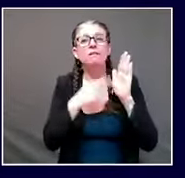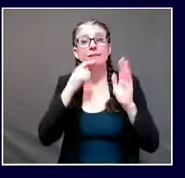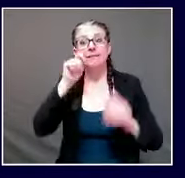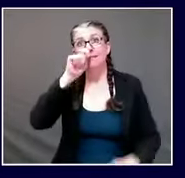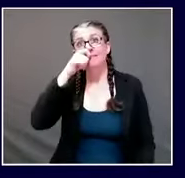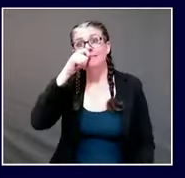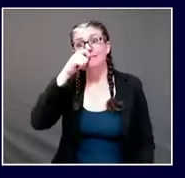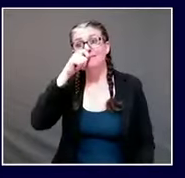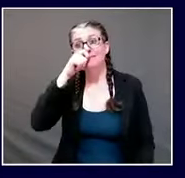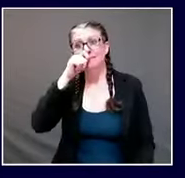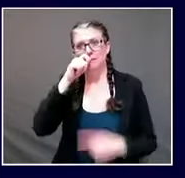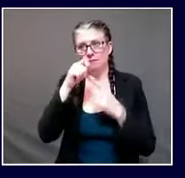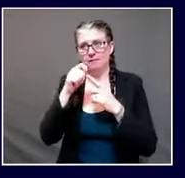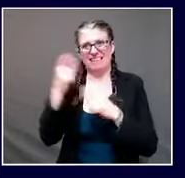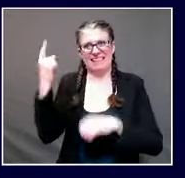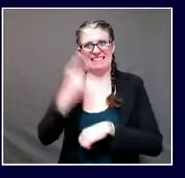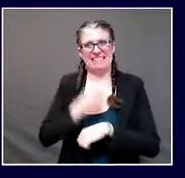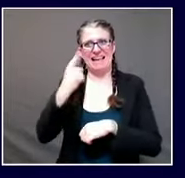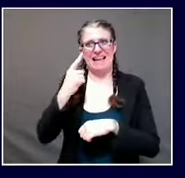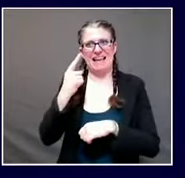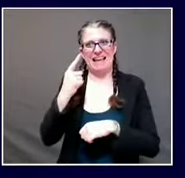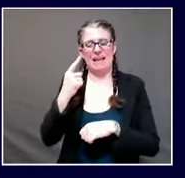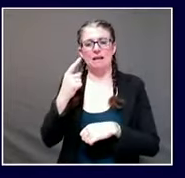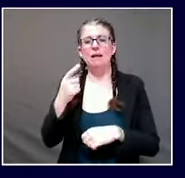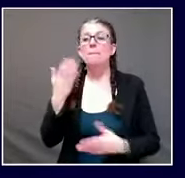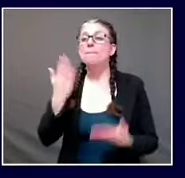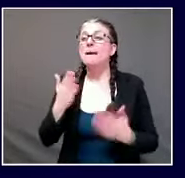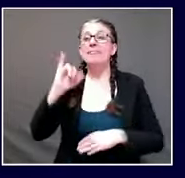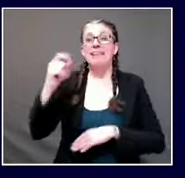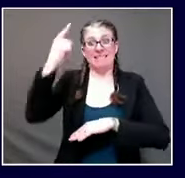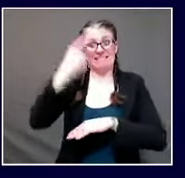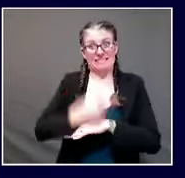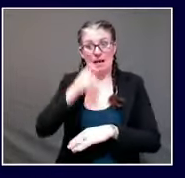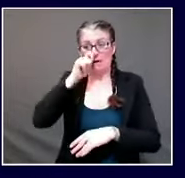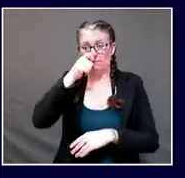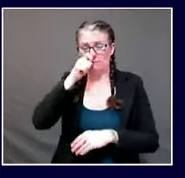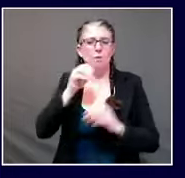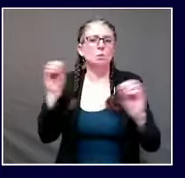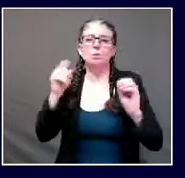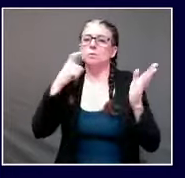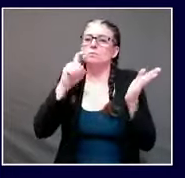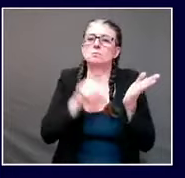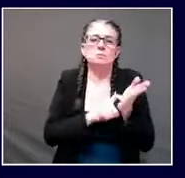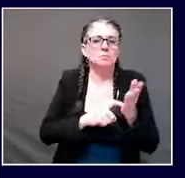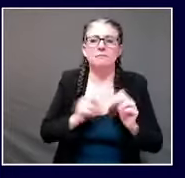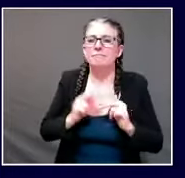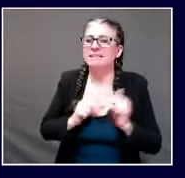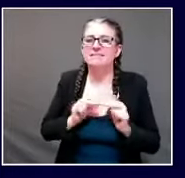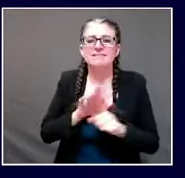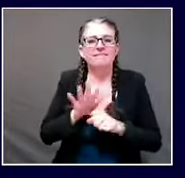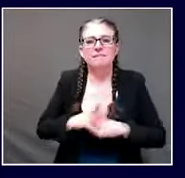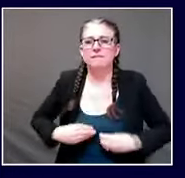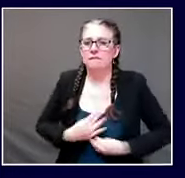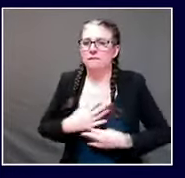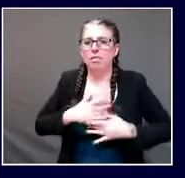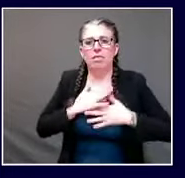their guard down a little bit maybe they're not wearing their mask everywhere maybe they're not distancing do you have any sense of whether or not that's happening and whether or not